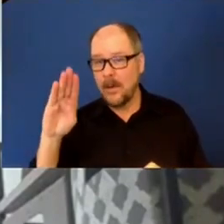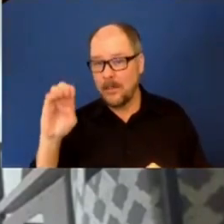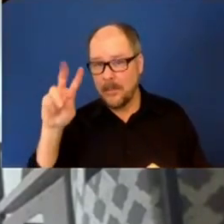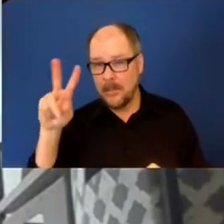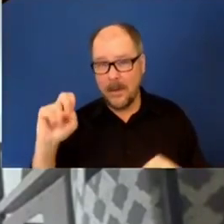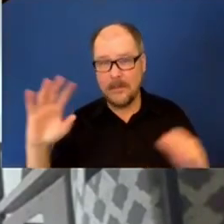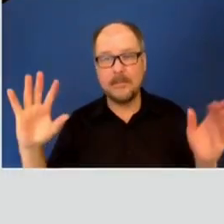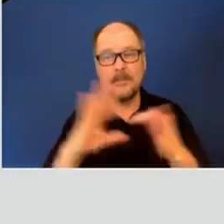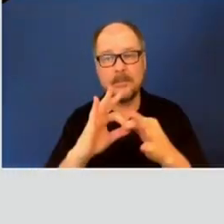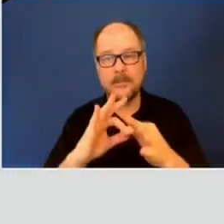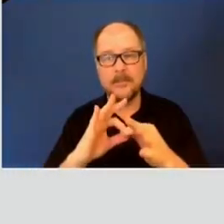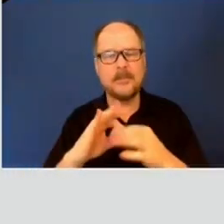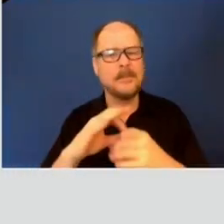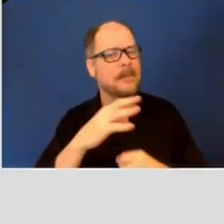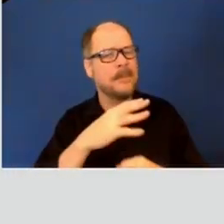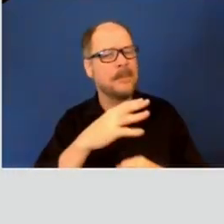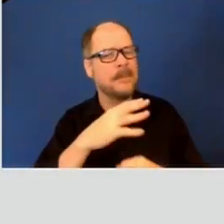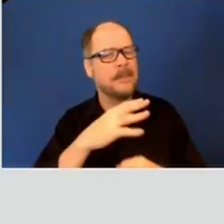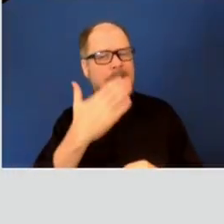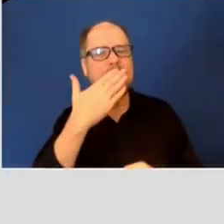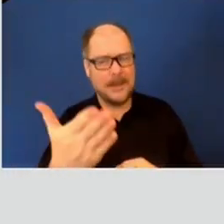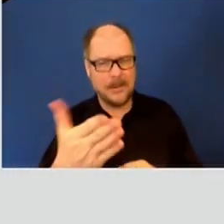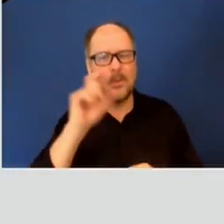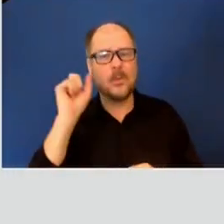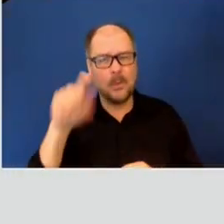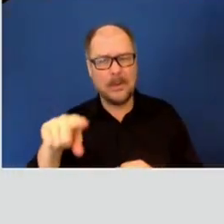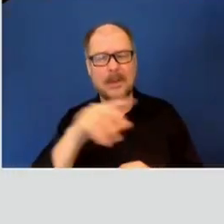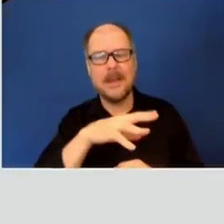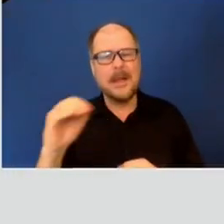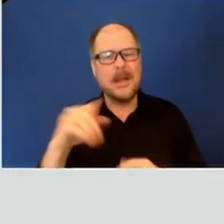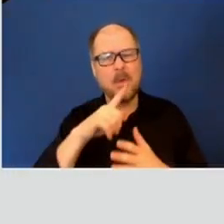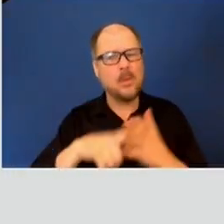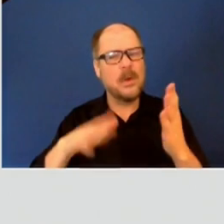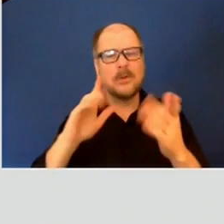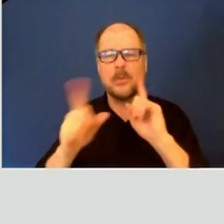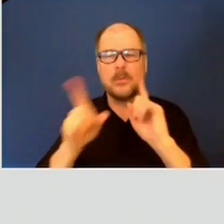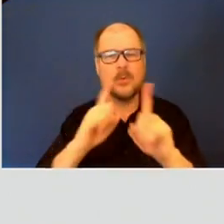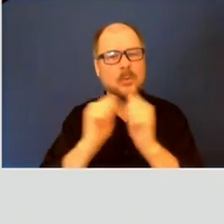Thank you. And then what communications have you had with the city and other property owners?